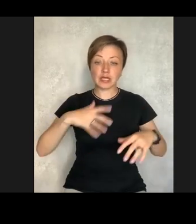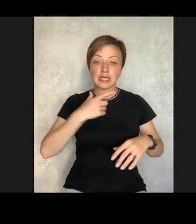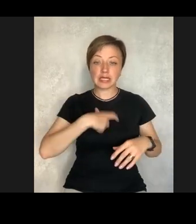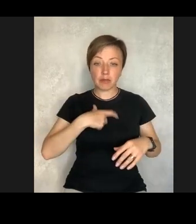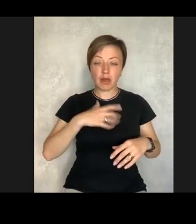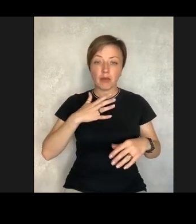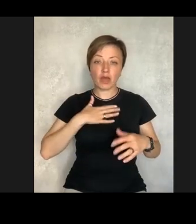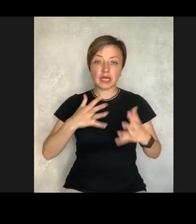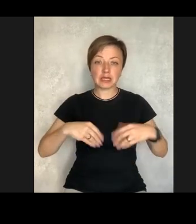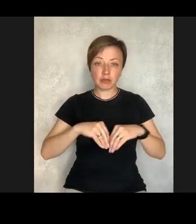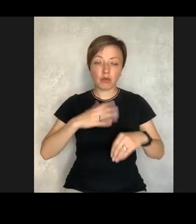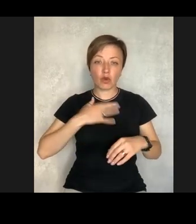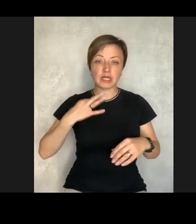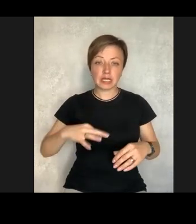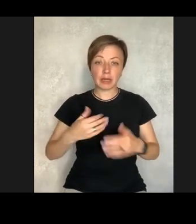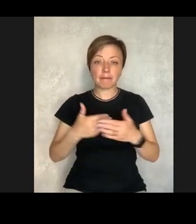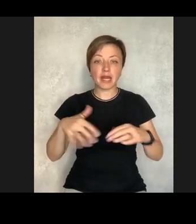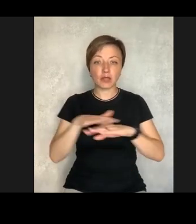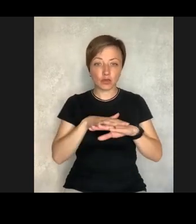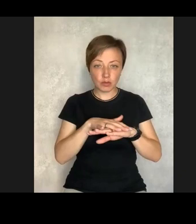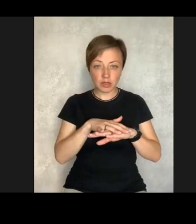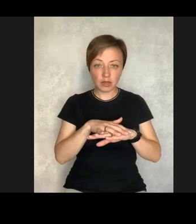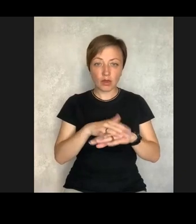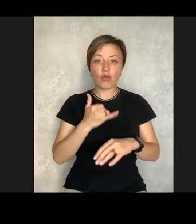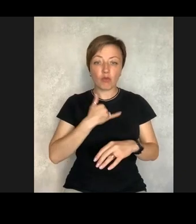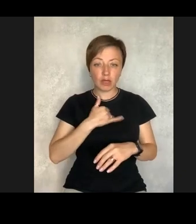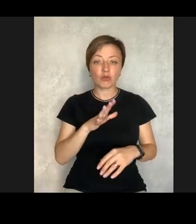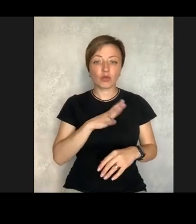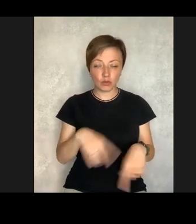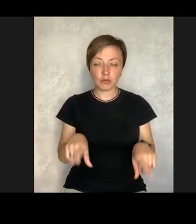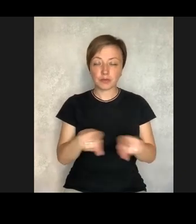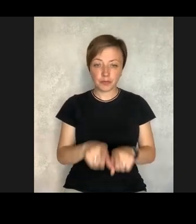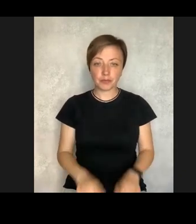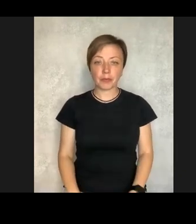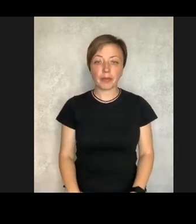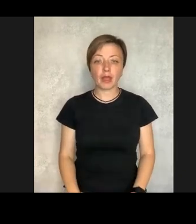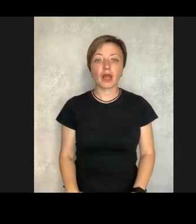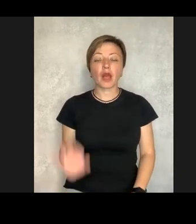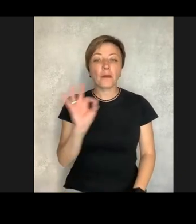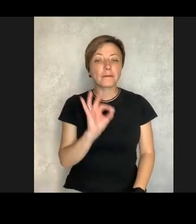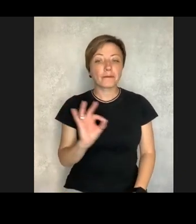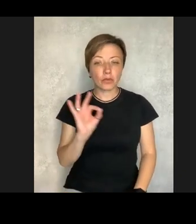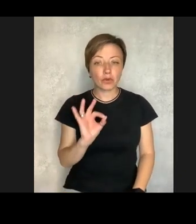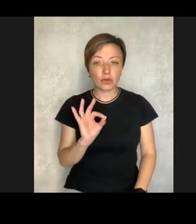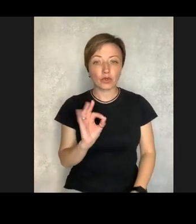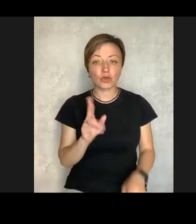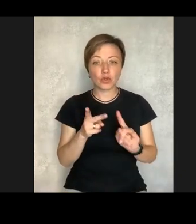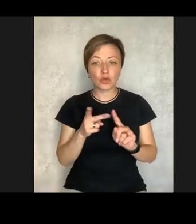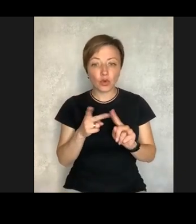deficient and my family is deficient and my son is deficient before the society. And I used to have it,